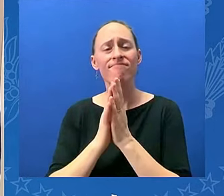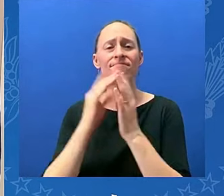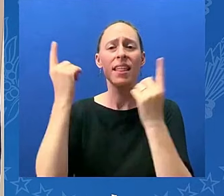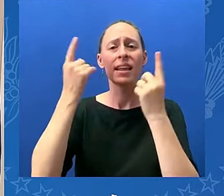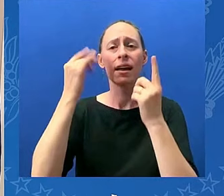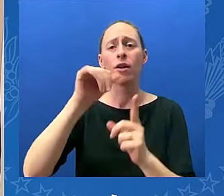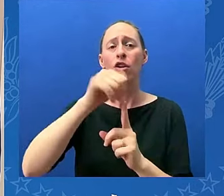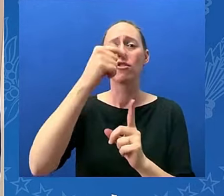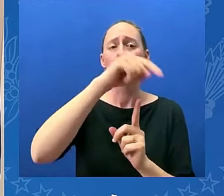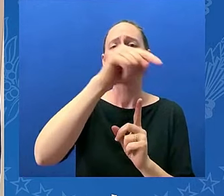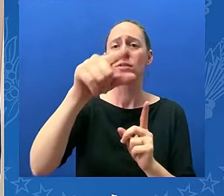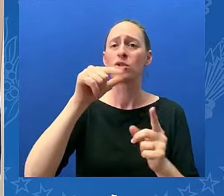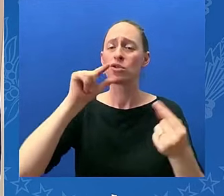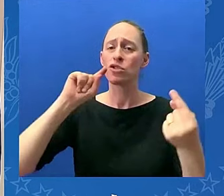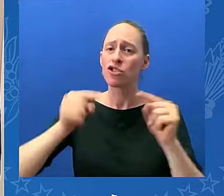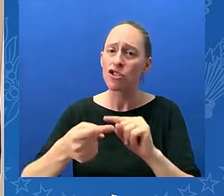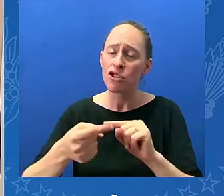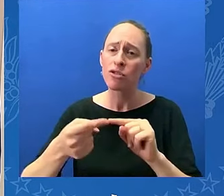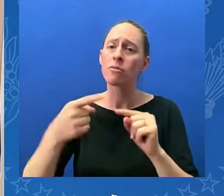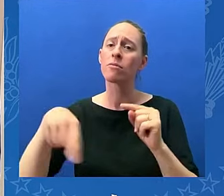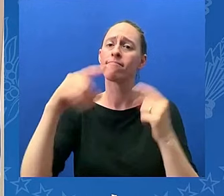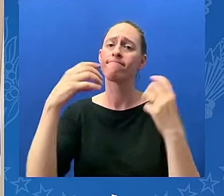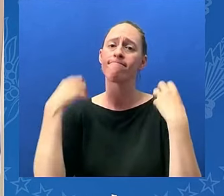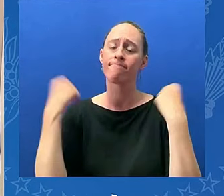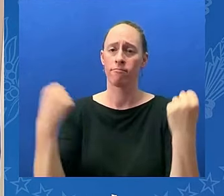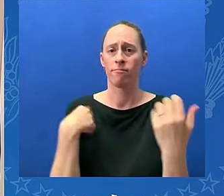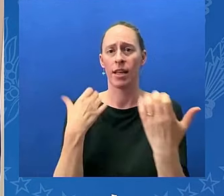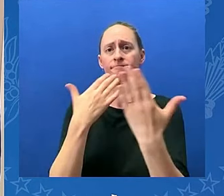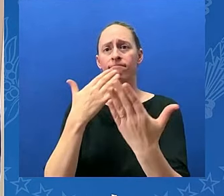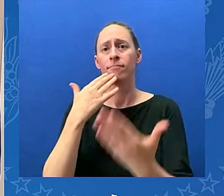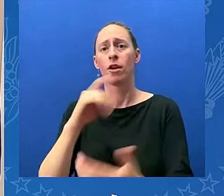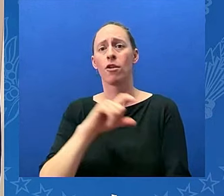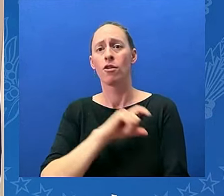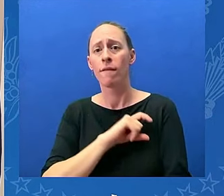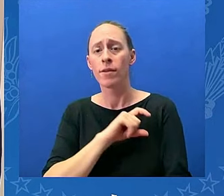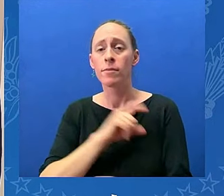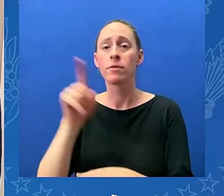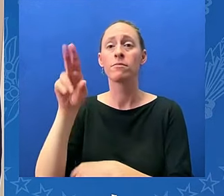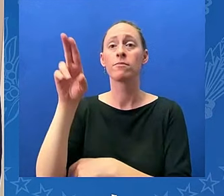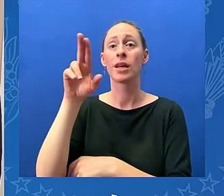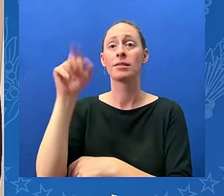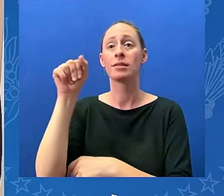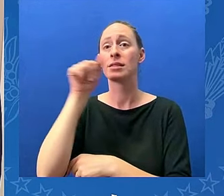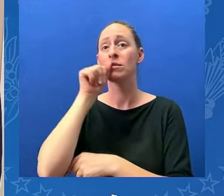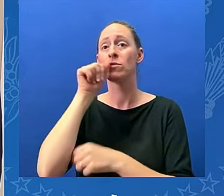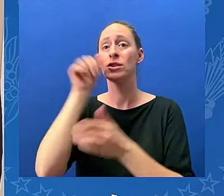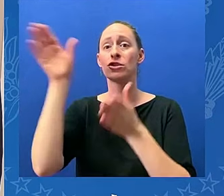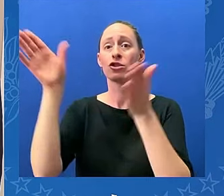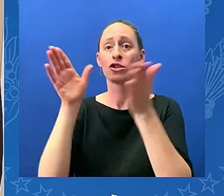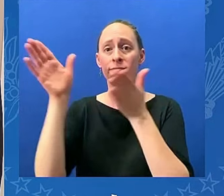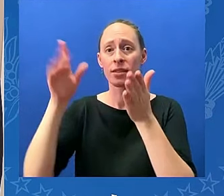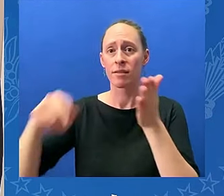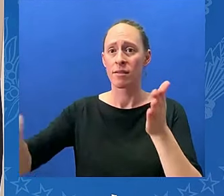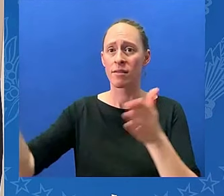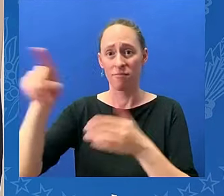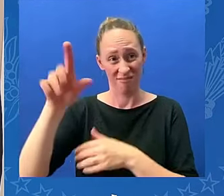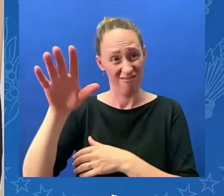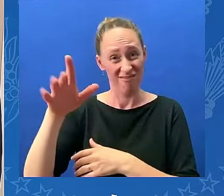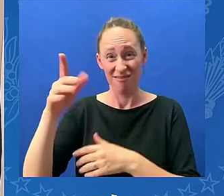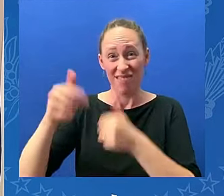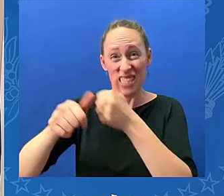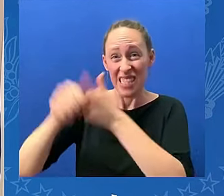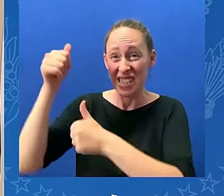law enforcement agencies who and individuals who risked their lives literally for our nation as i said last night